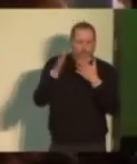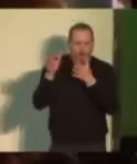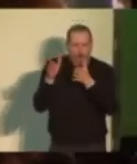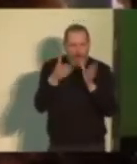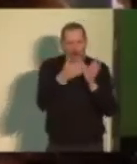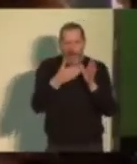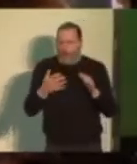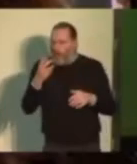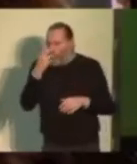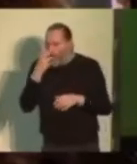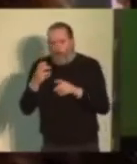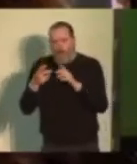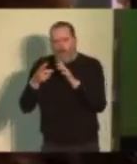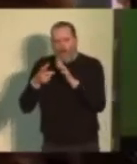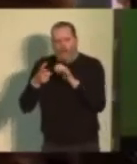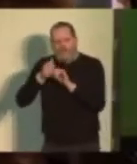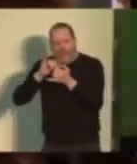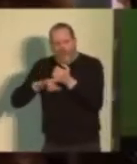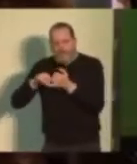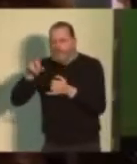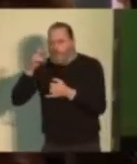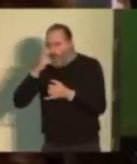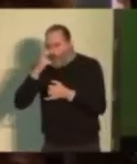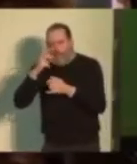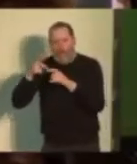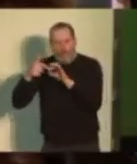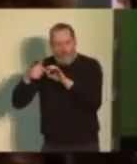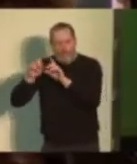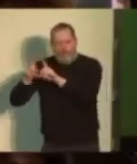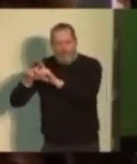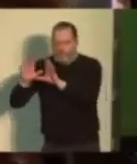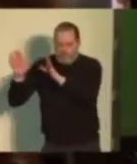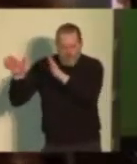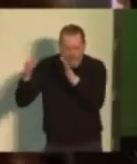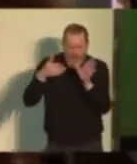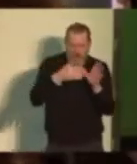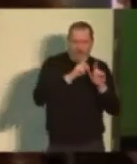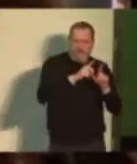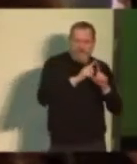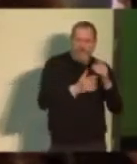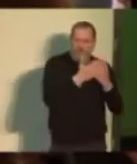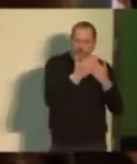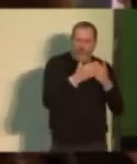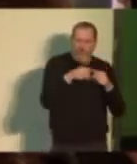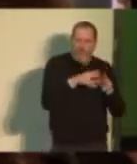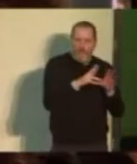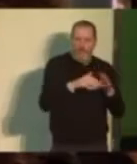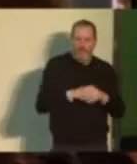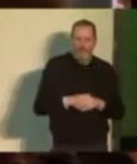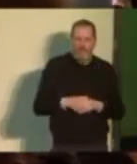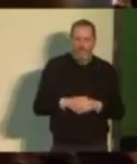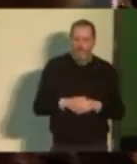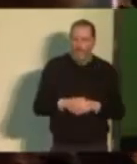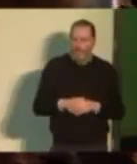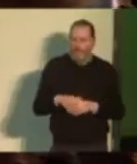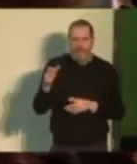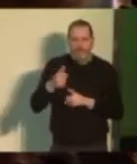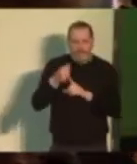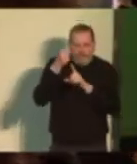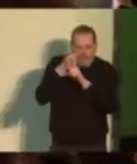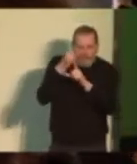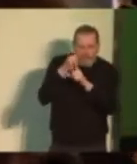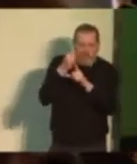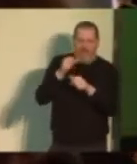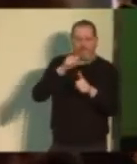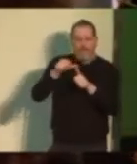fossil fuels. He sits on the Health, Education, Labour and Pensions Committees, where he's fought for greater access to affordable healthcare and